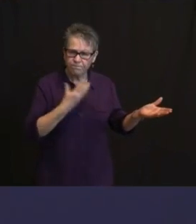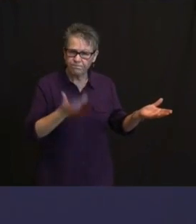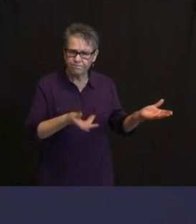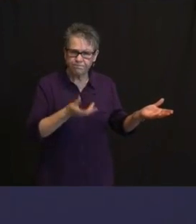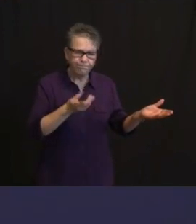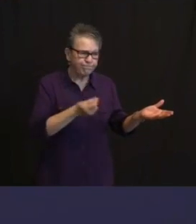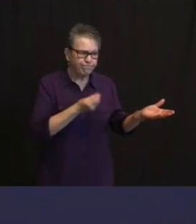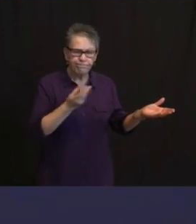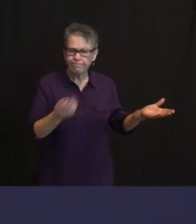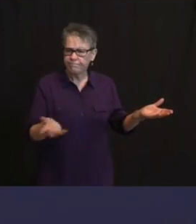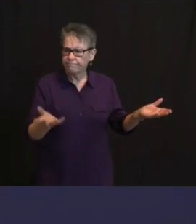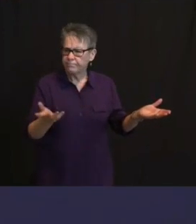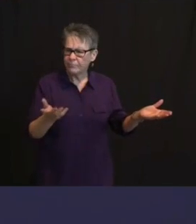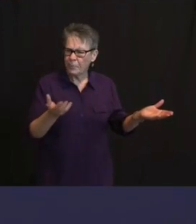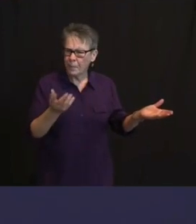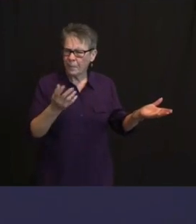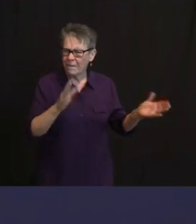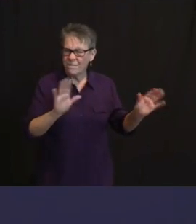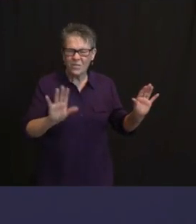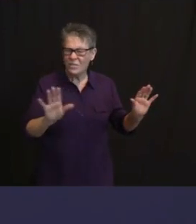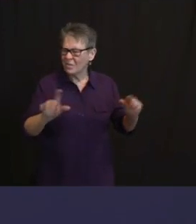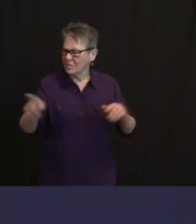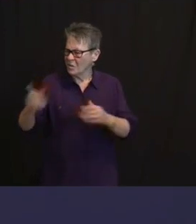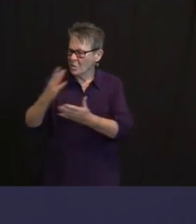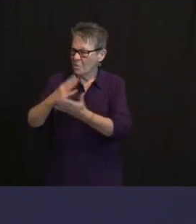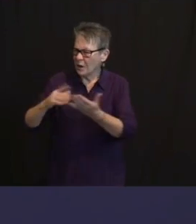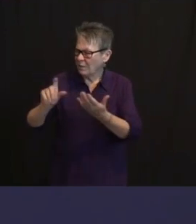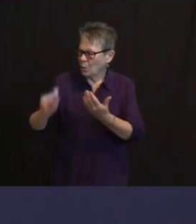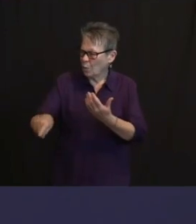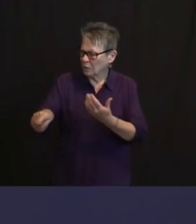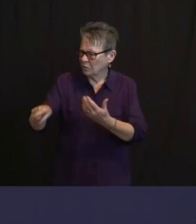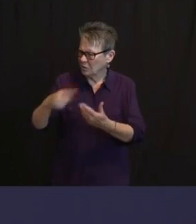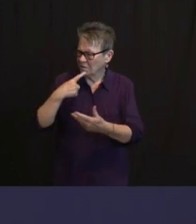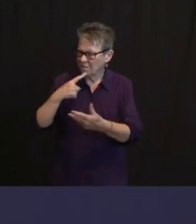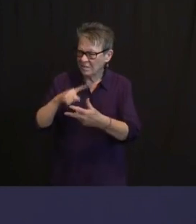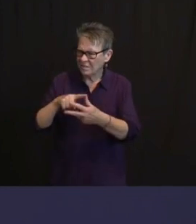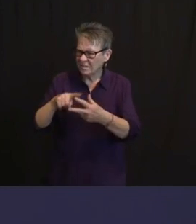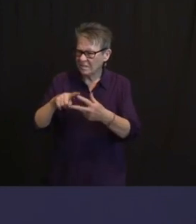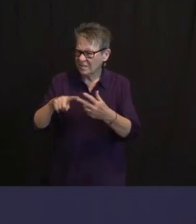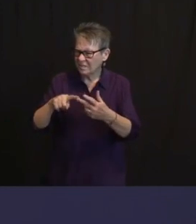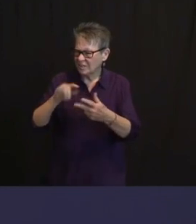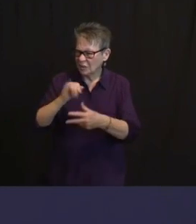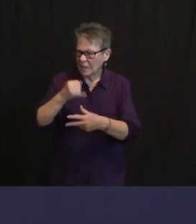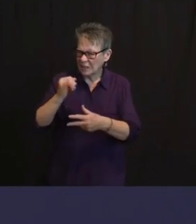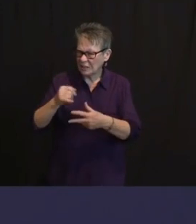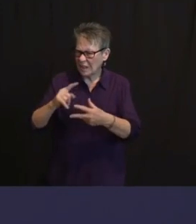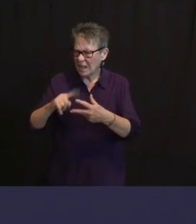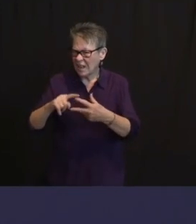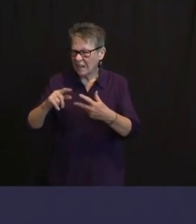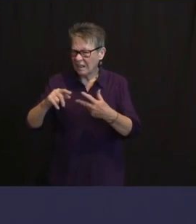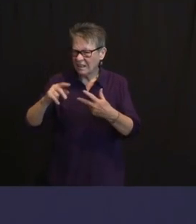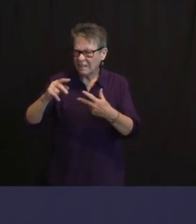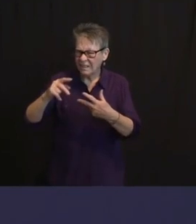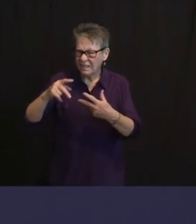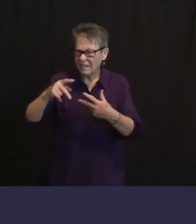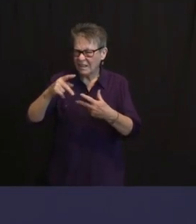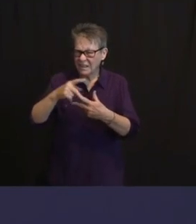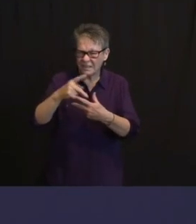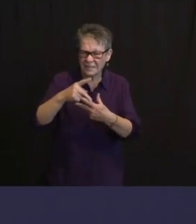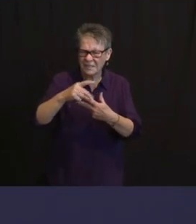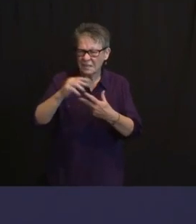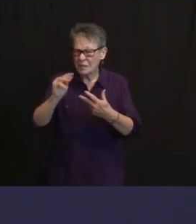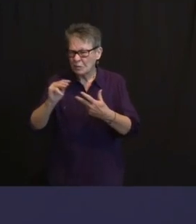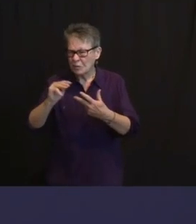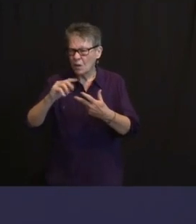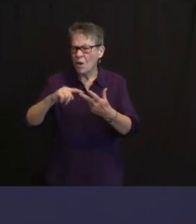PART OF YOUR QUESTION I SUM IS OF THE APPROXIMATELY 100,000 J&J FOR THIS WEEK, HOW DOES THAT COMPARED TO MODERNA OR PFIZER? OH, THE